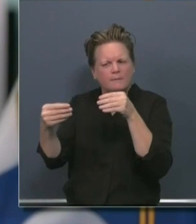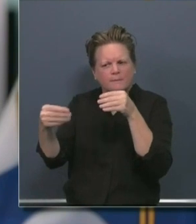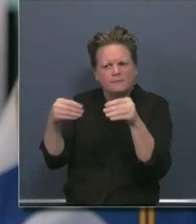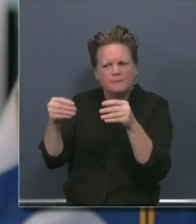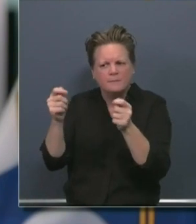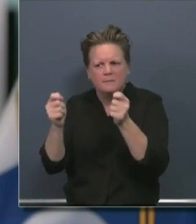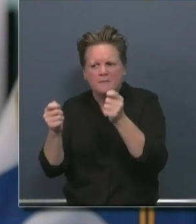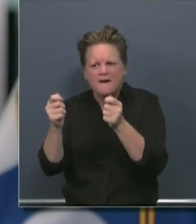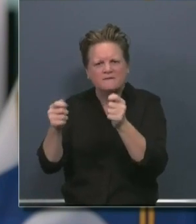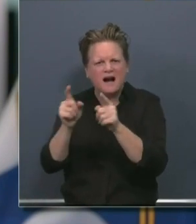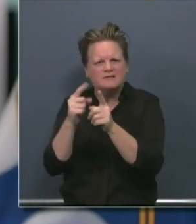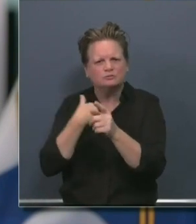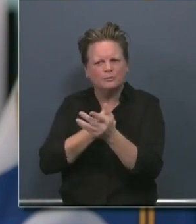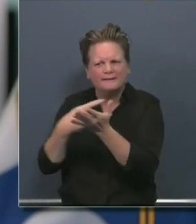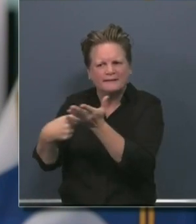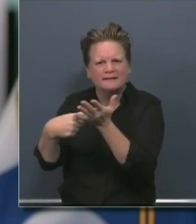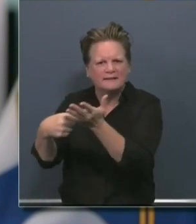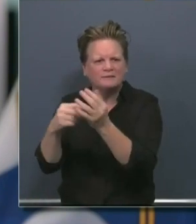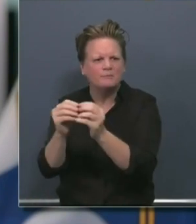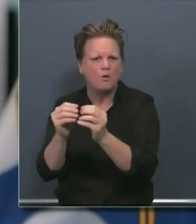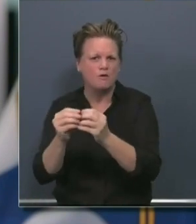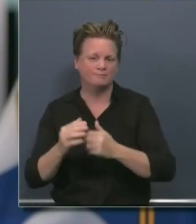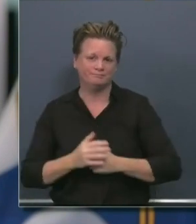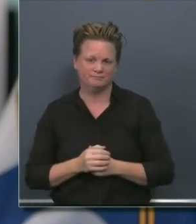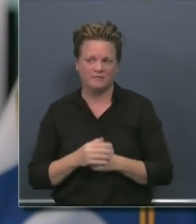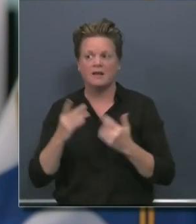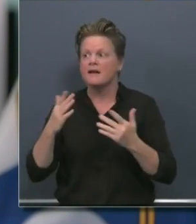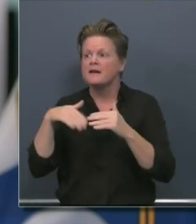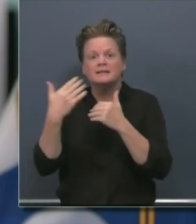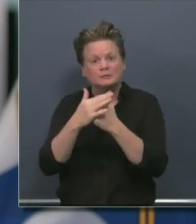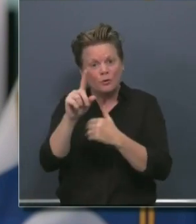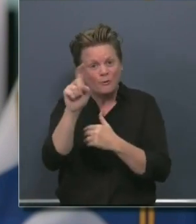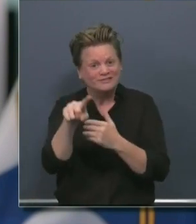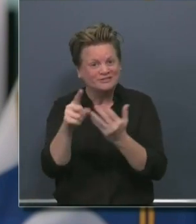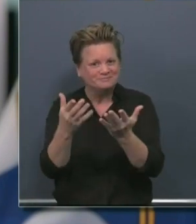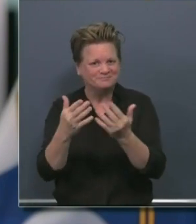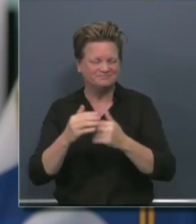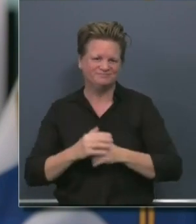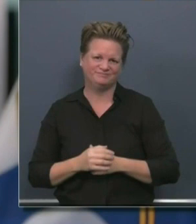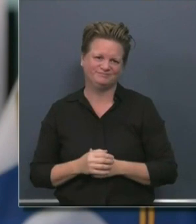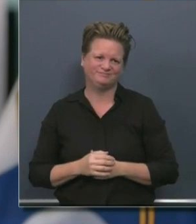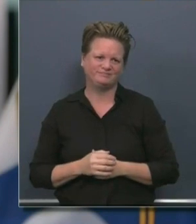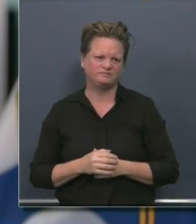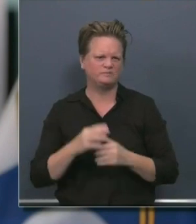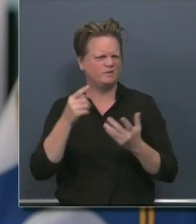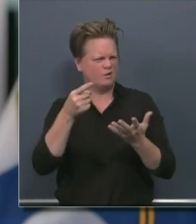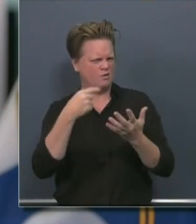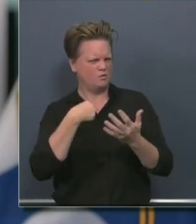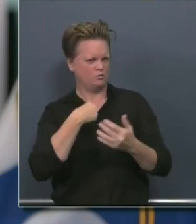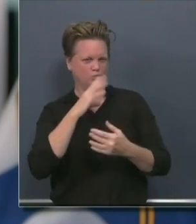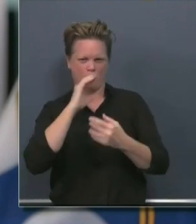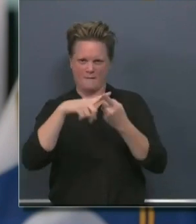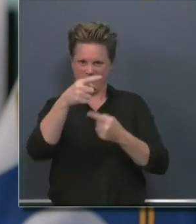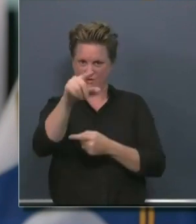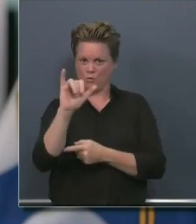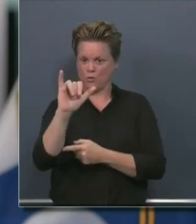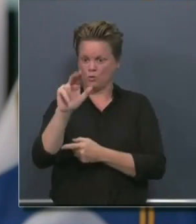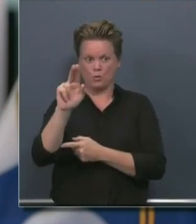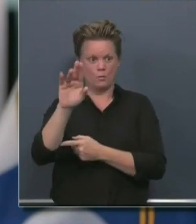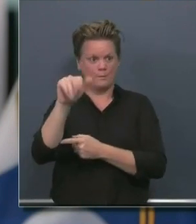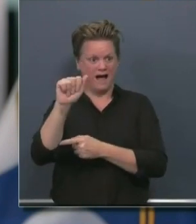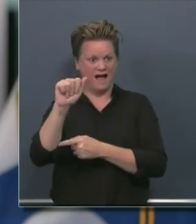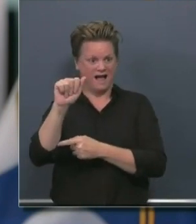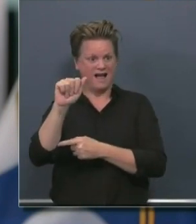hi, Governor. Um, given the, the state warning letters that were sent out to Yuba and center counties, um, last week threatening